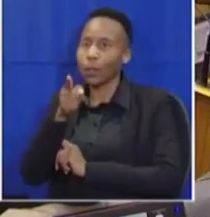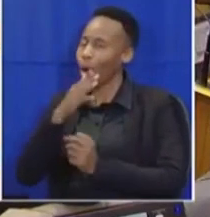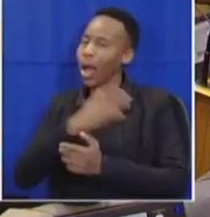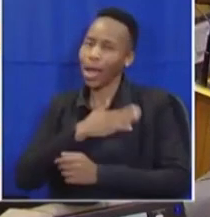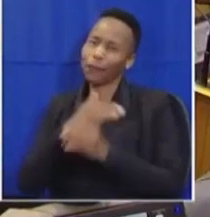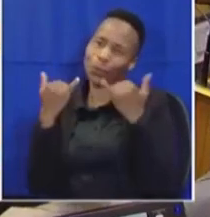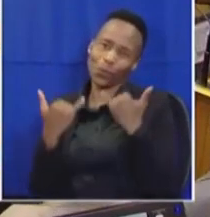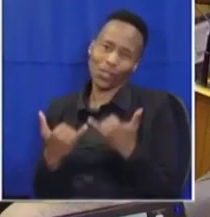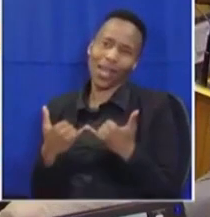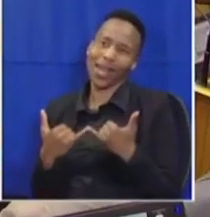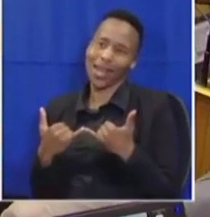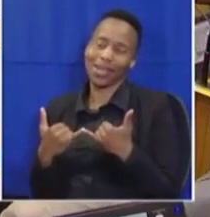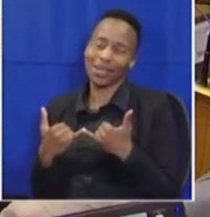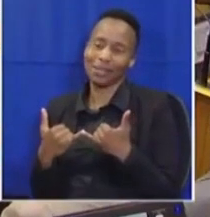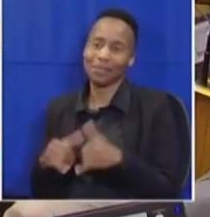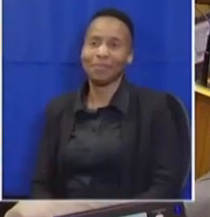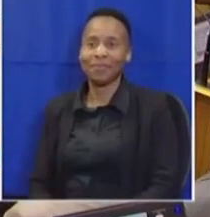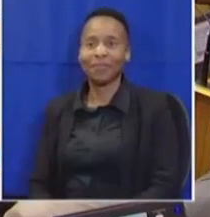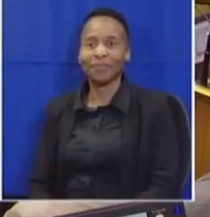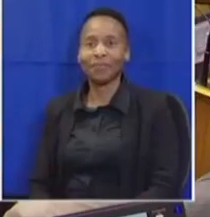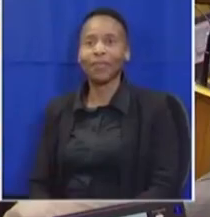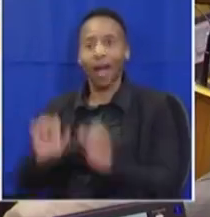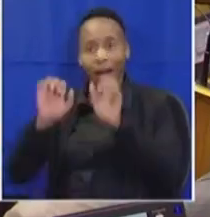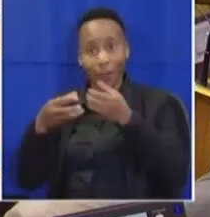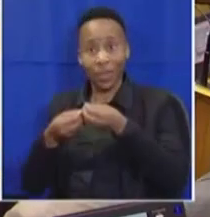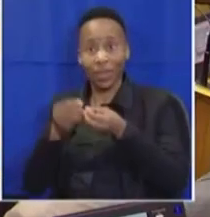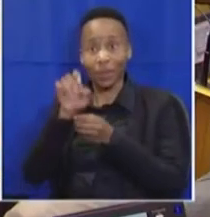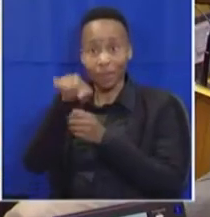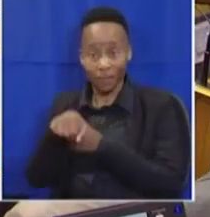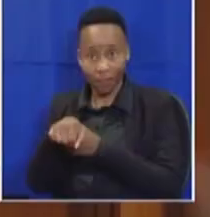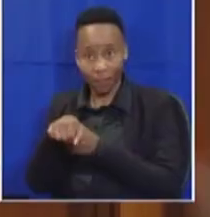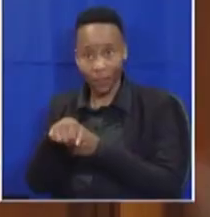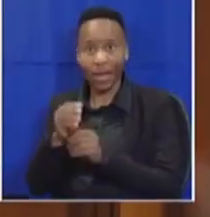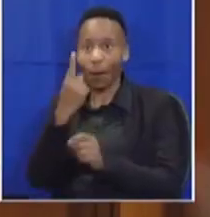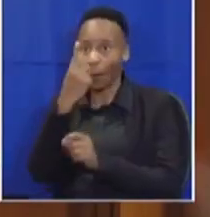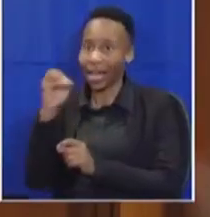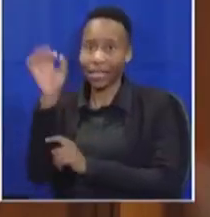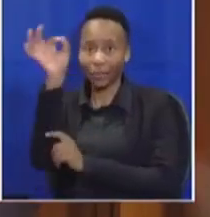that means i'm waiting at the last two couldn't you and still i agree with you wholeheartedly 100 percent we are servants